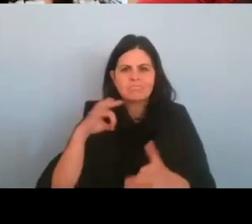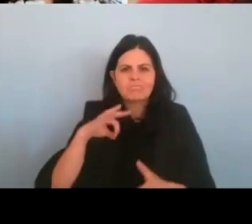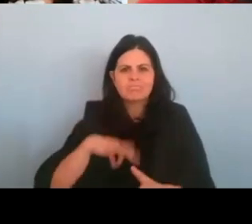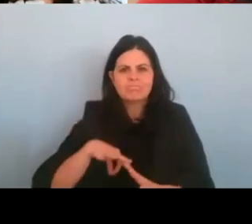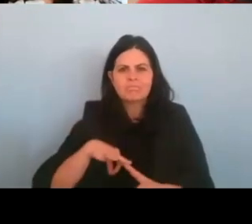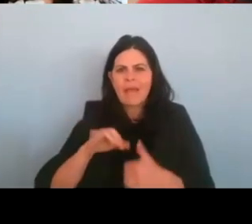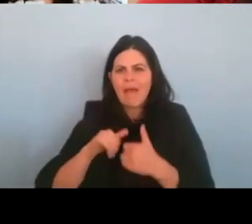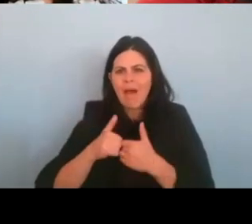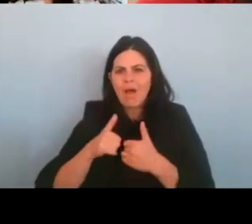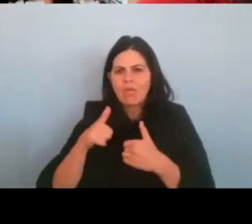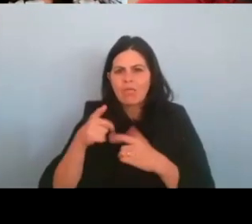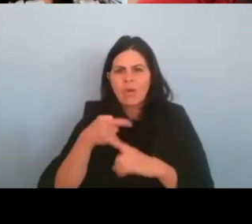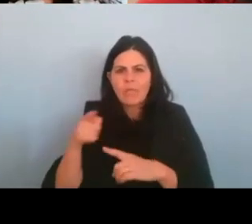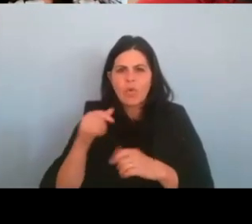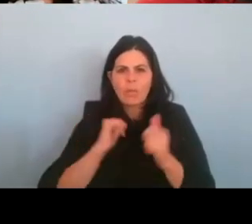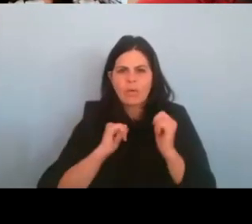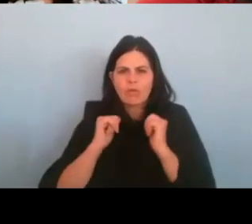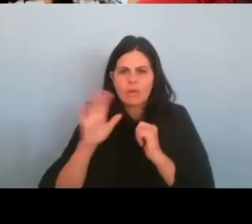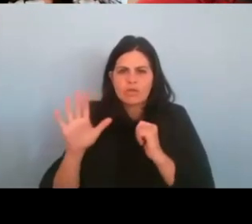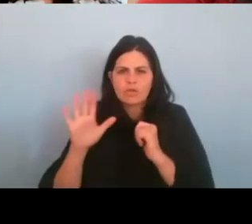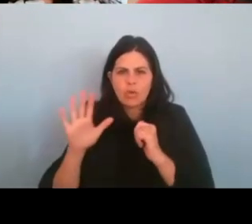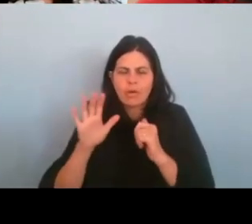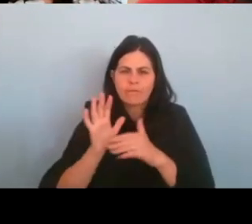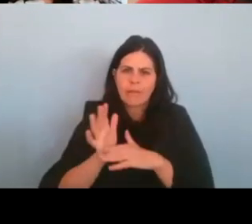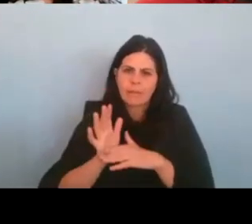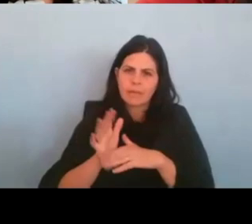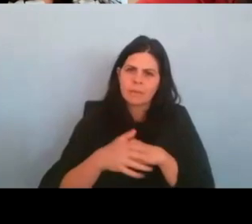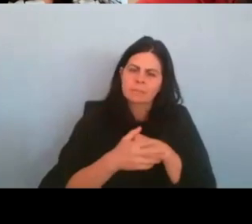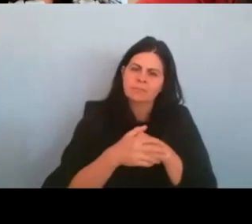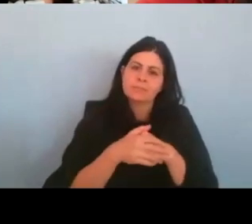Um, I really hope people, like,